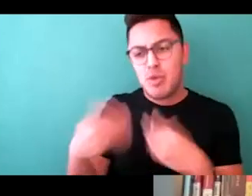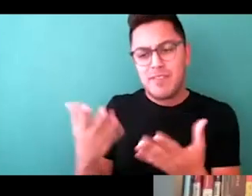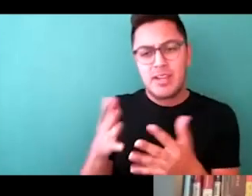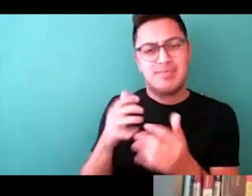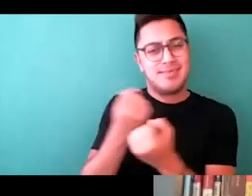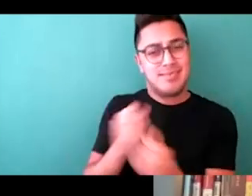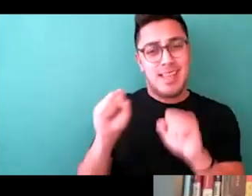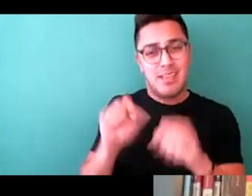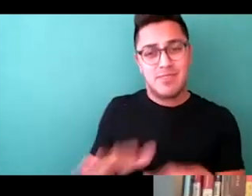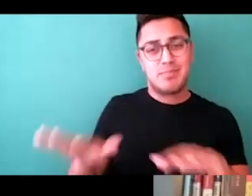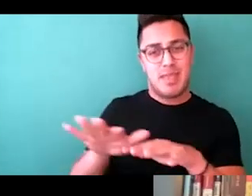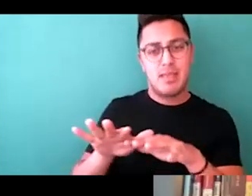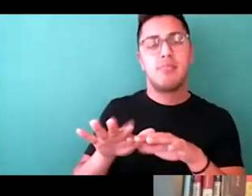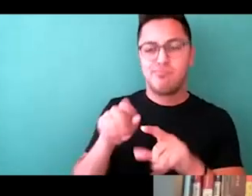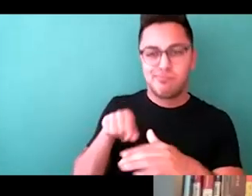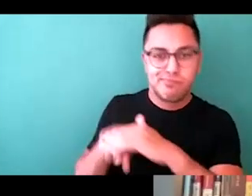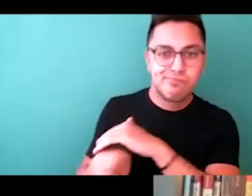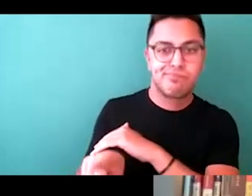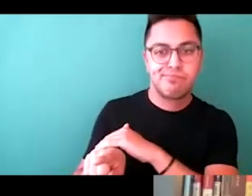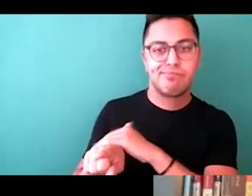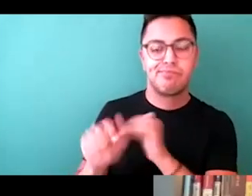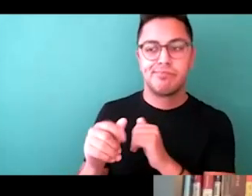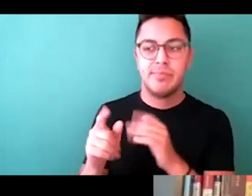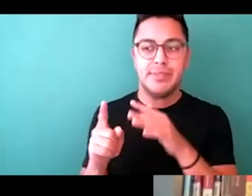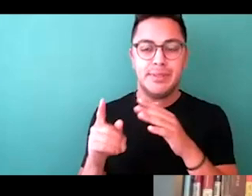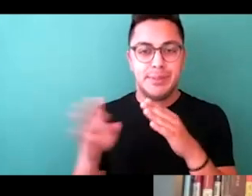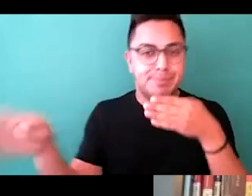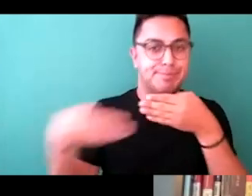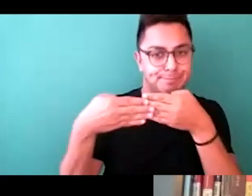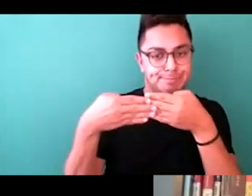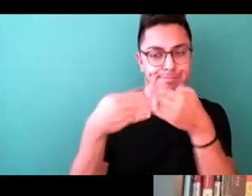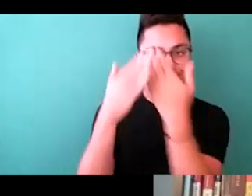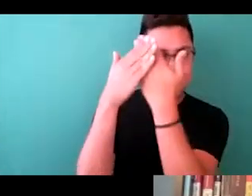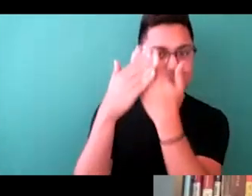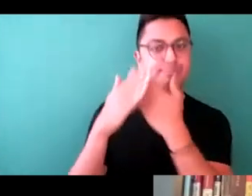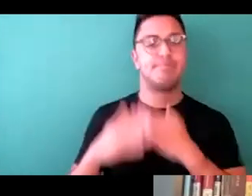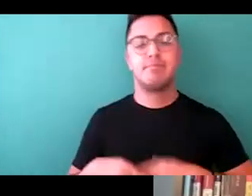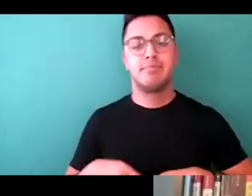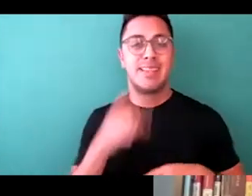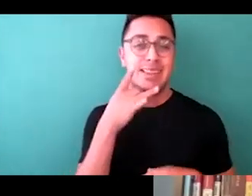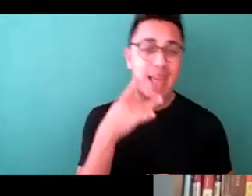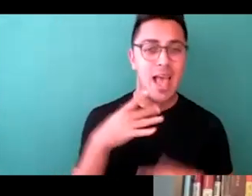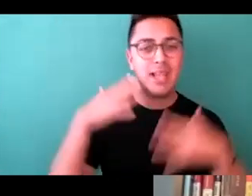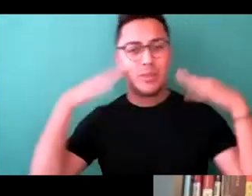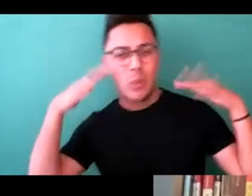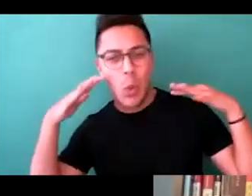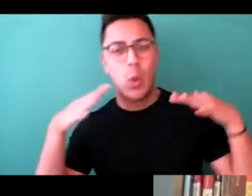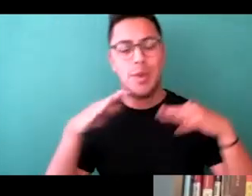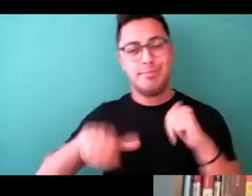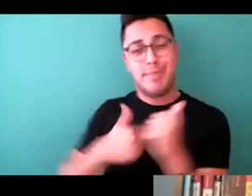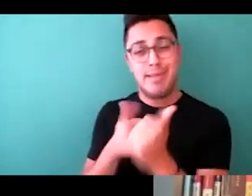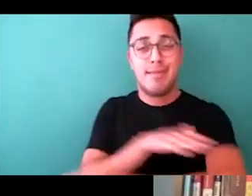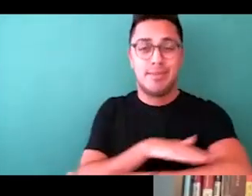to go to get away from, you know, the noise and lights and everything that goes into a stage production.